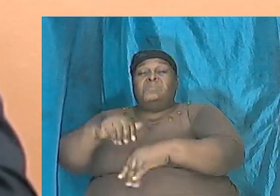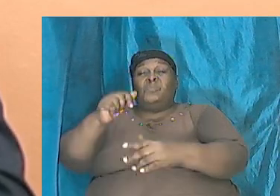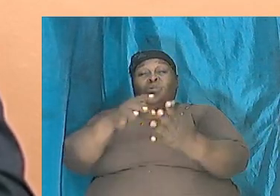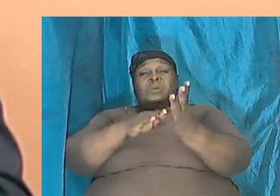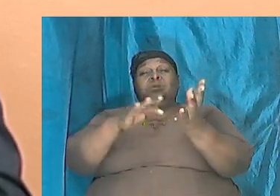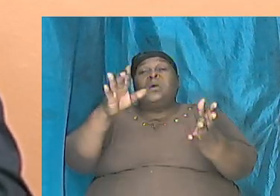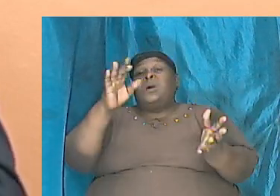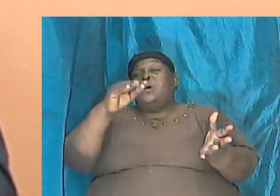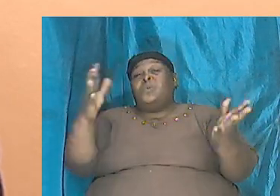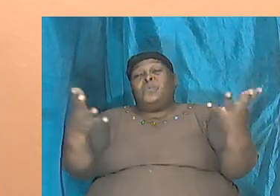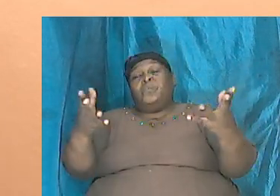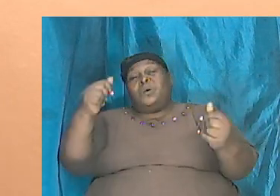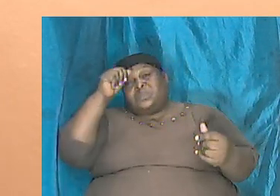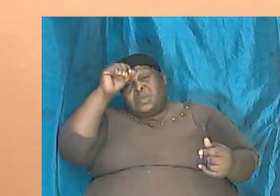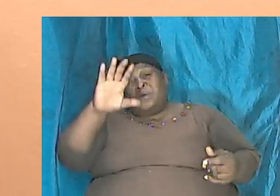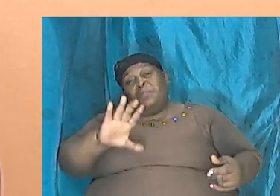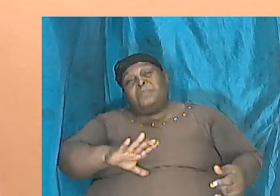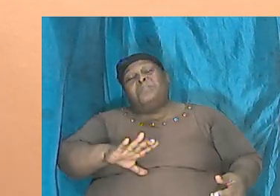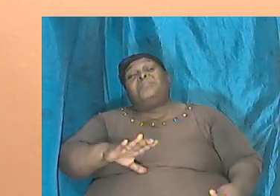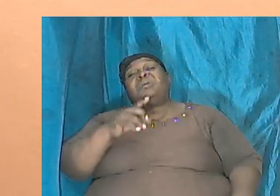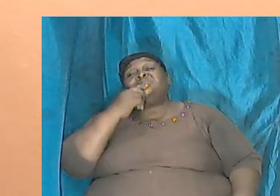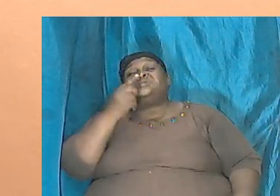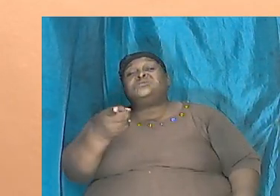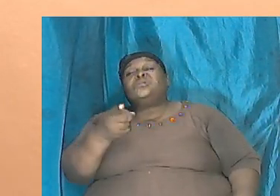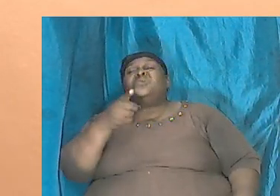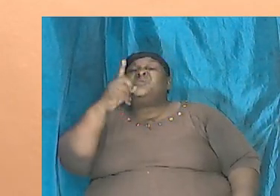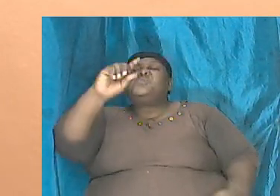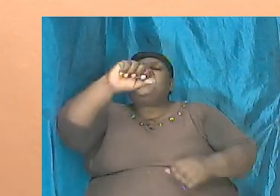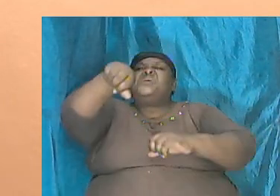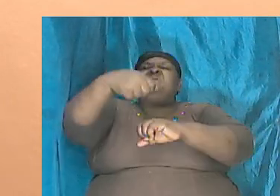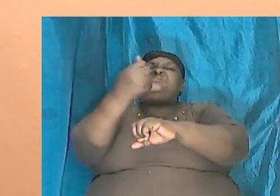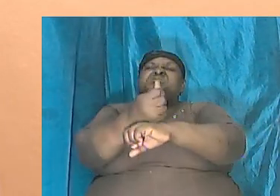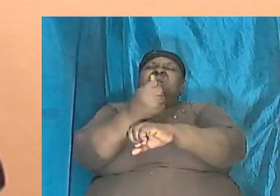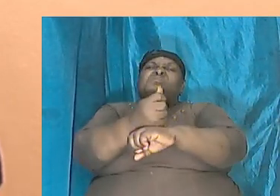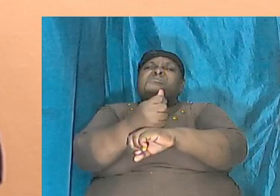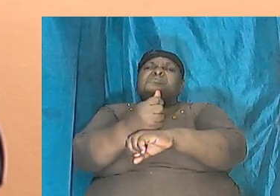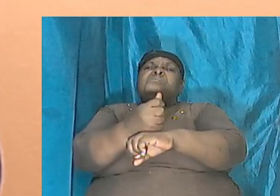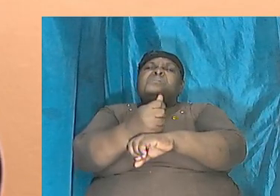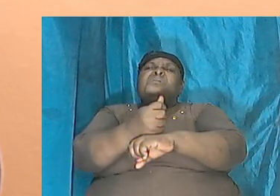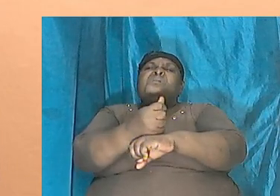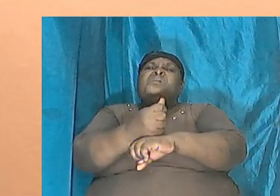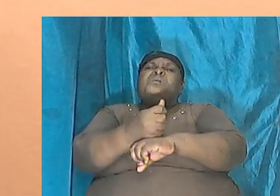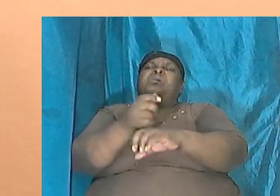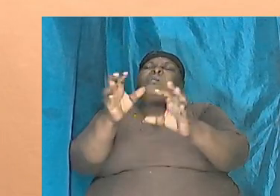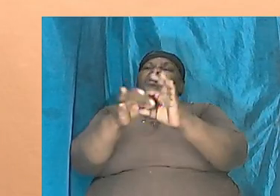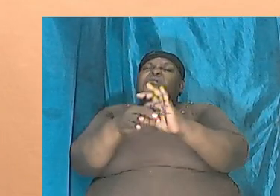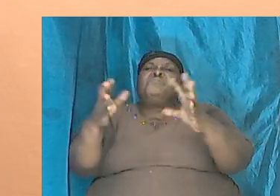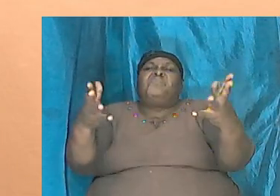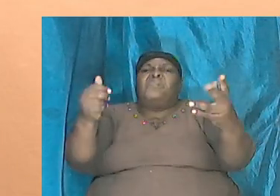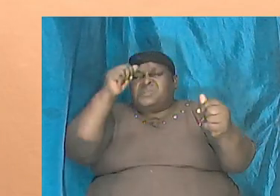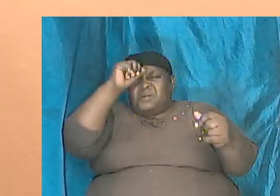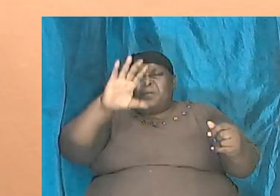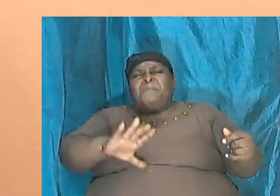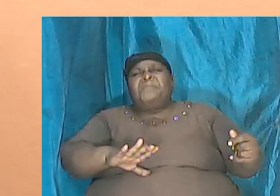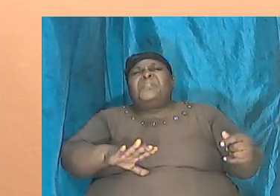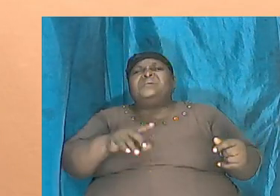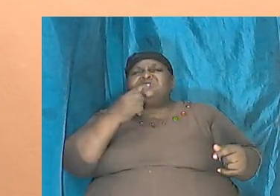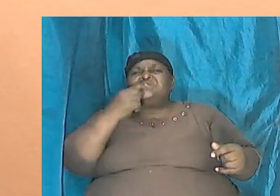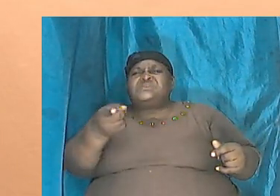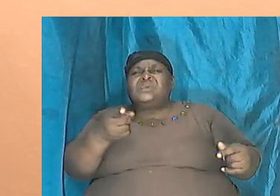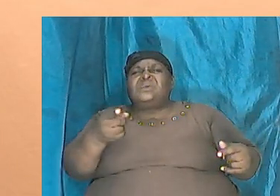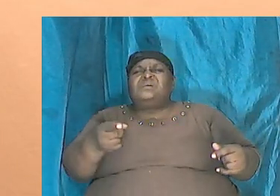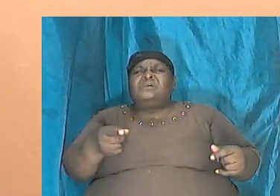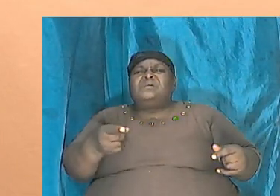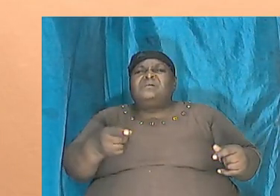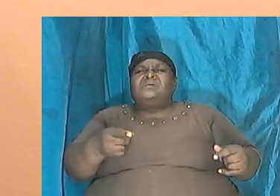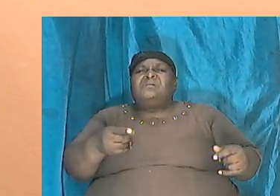suggesting is that you are establishing what men say as the basis upon which the thing must